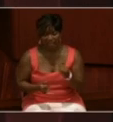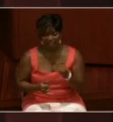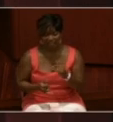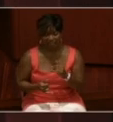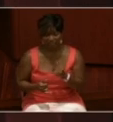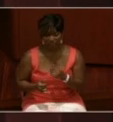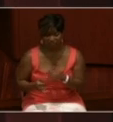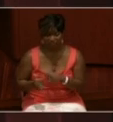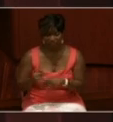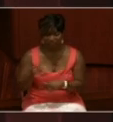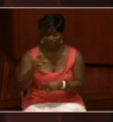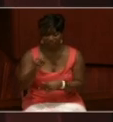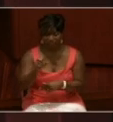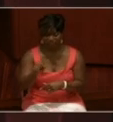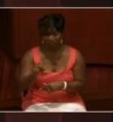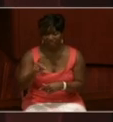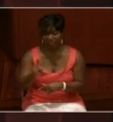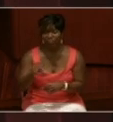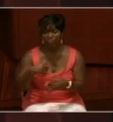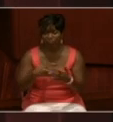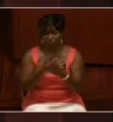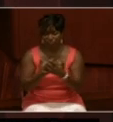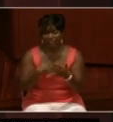the USS Jeanette would become trapped in ice.